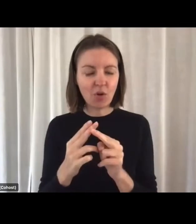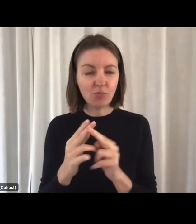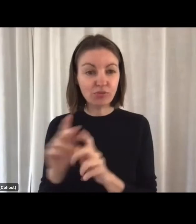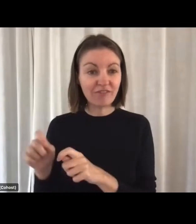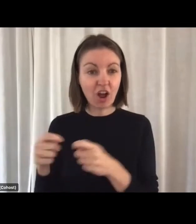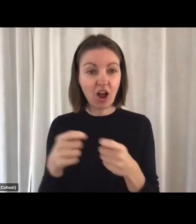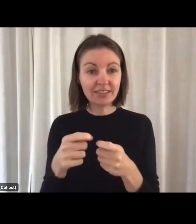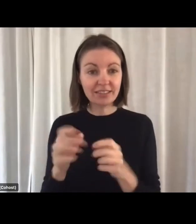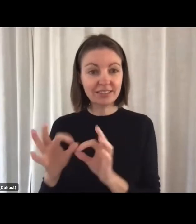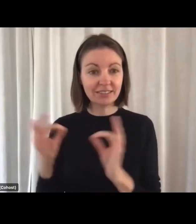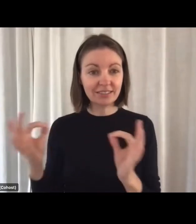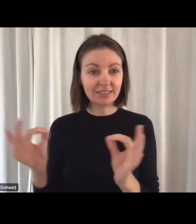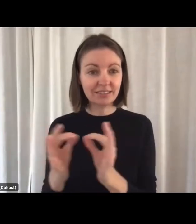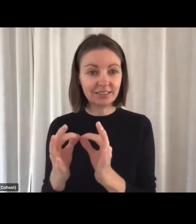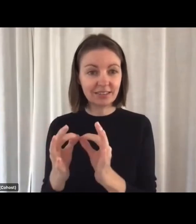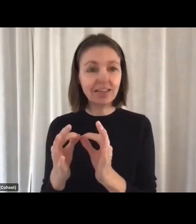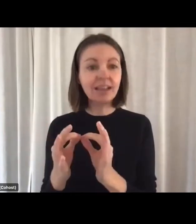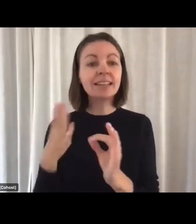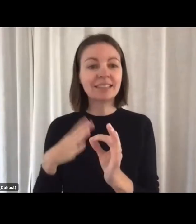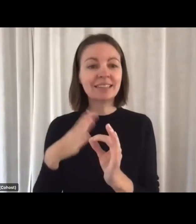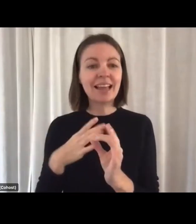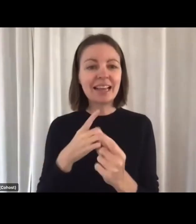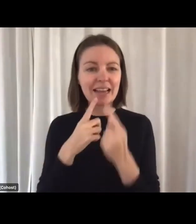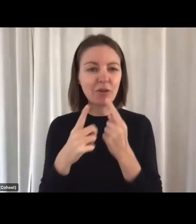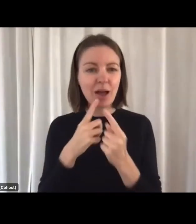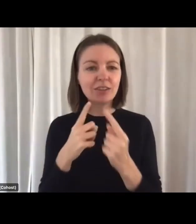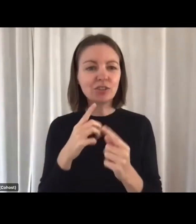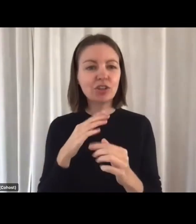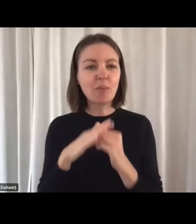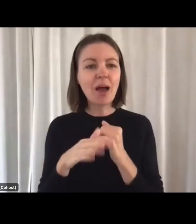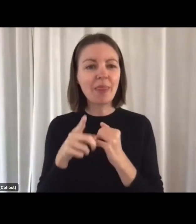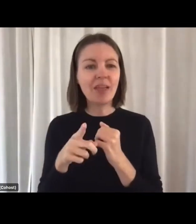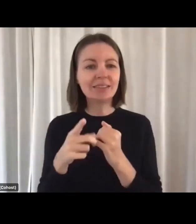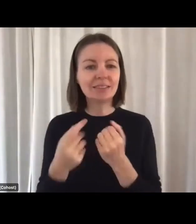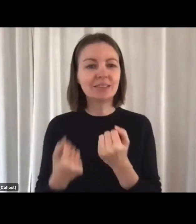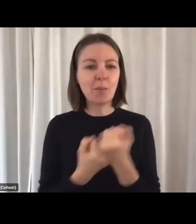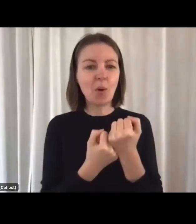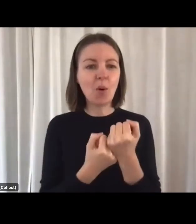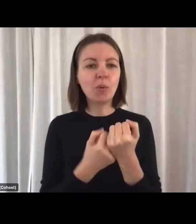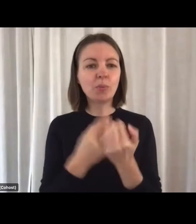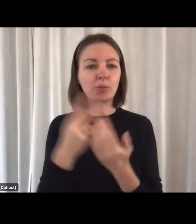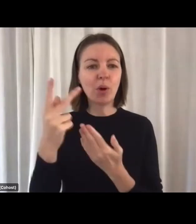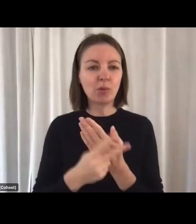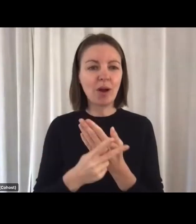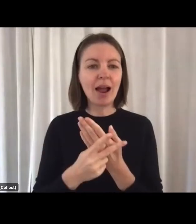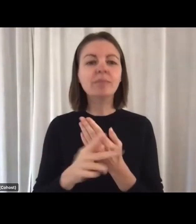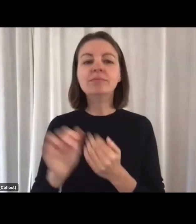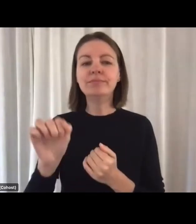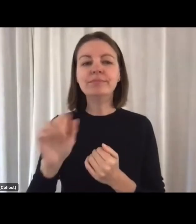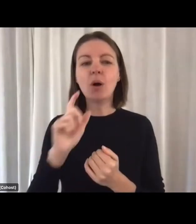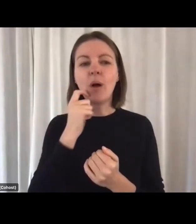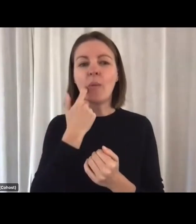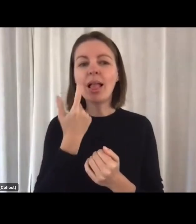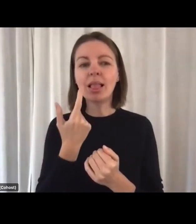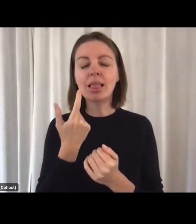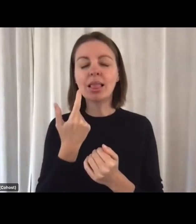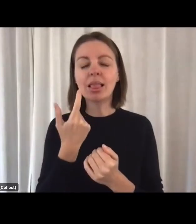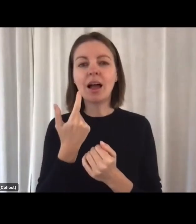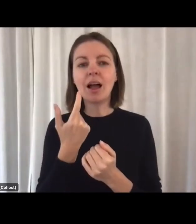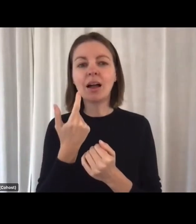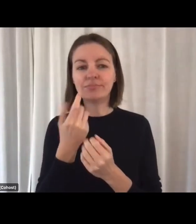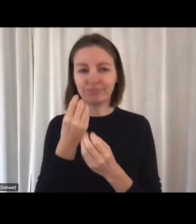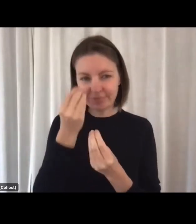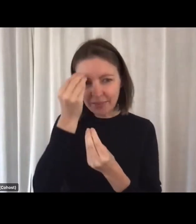good information on there about the Home Care Workforce Support Program. So we will provide that specific feedback to that